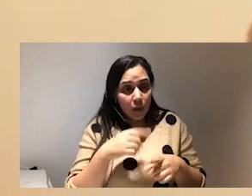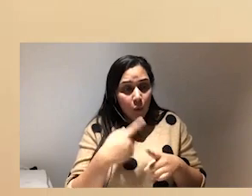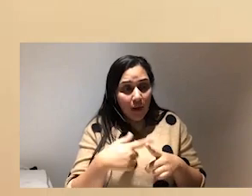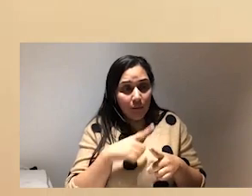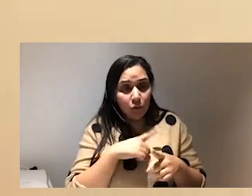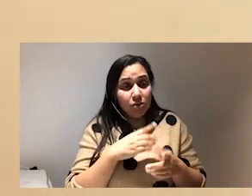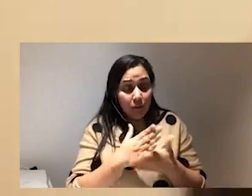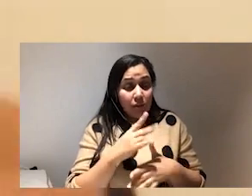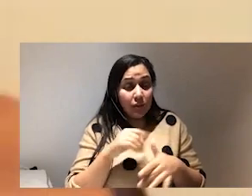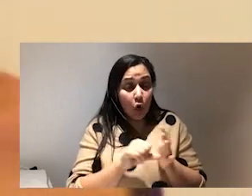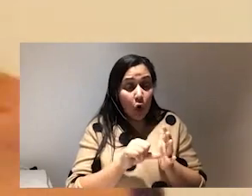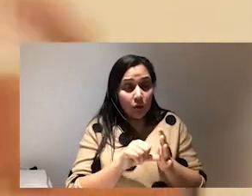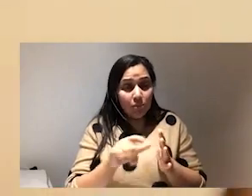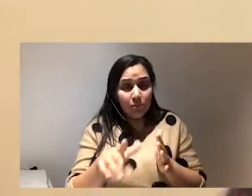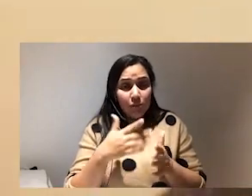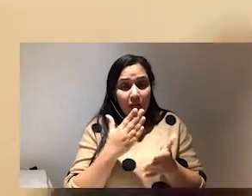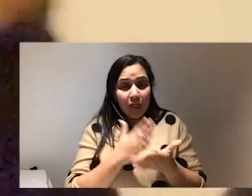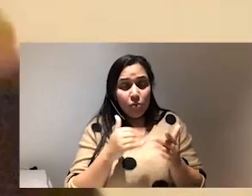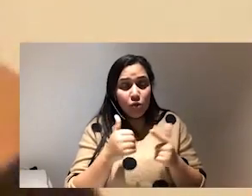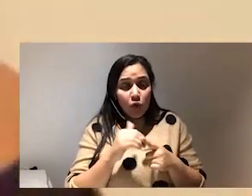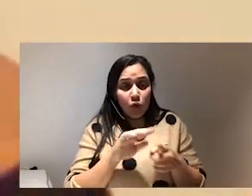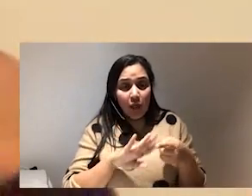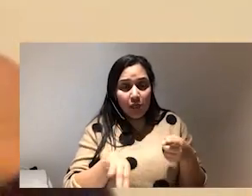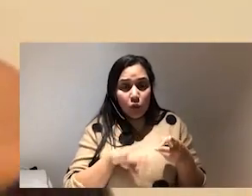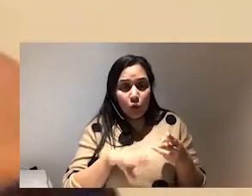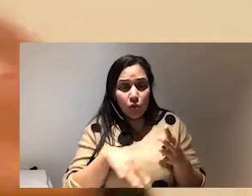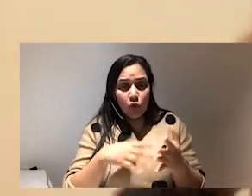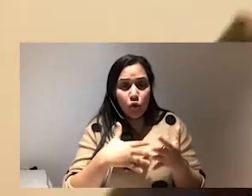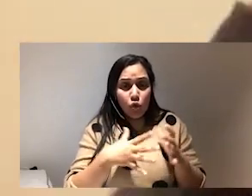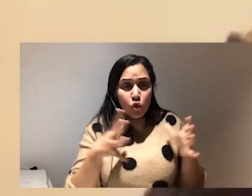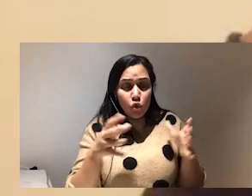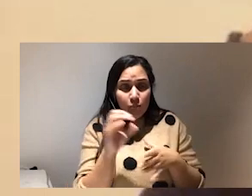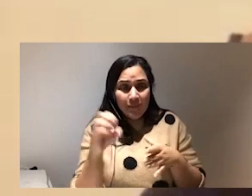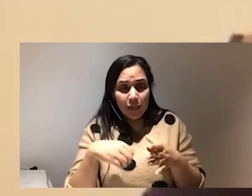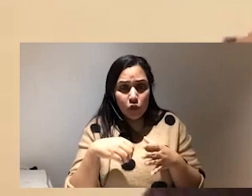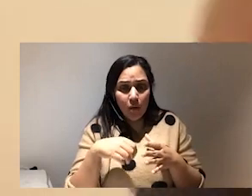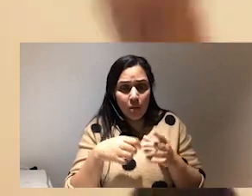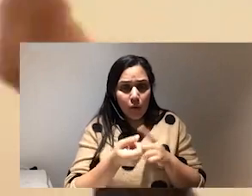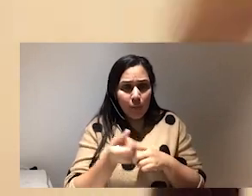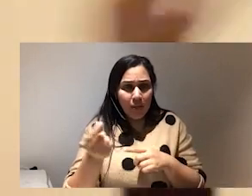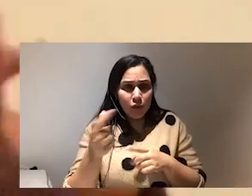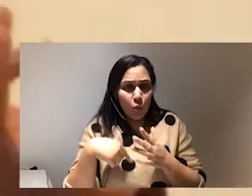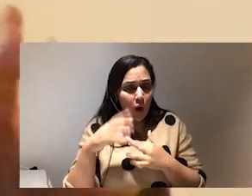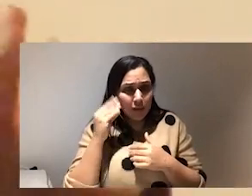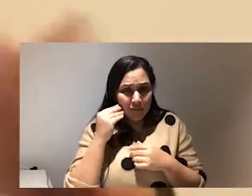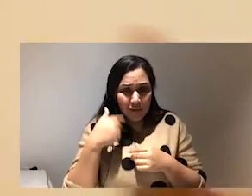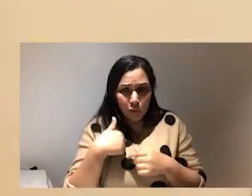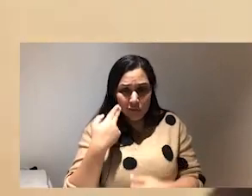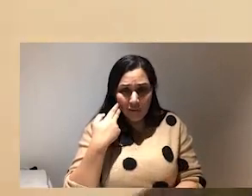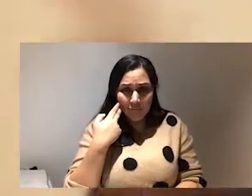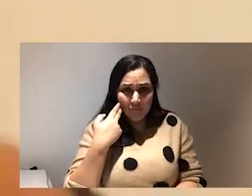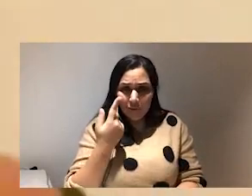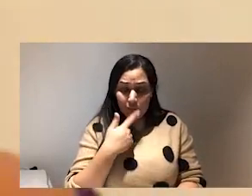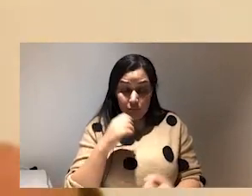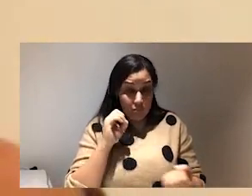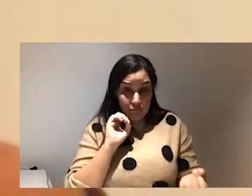really hard but that it was going to exclude a huge percentage of the population who um are hard of hearing or deaf and